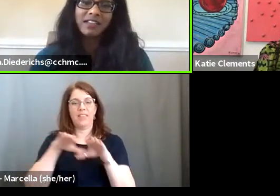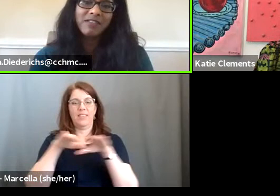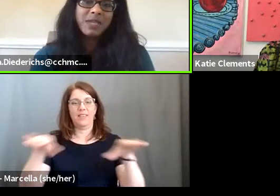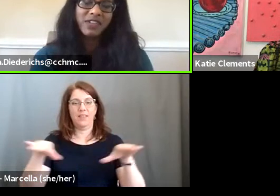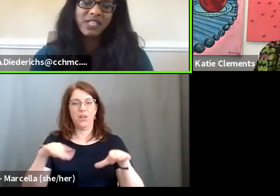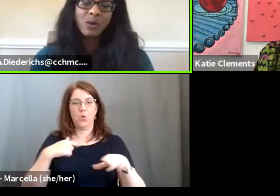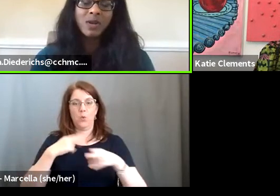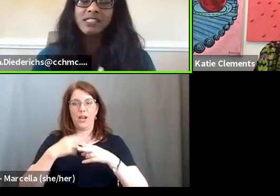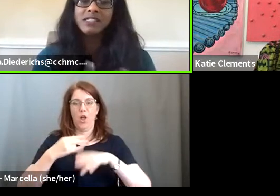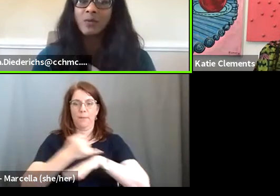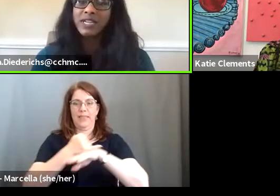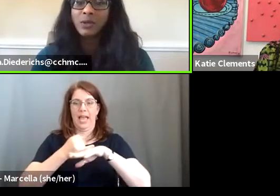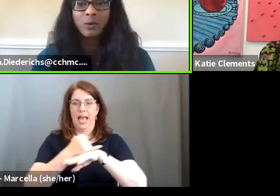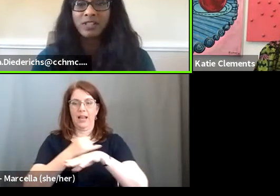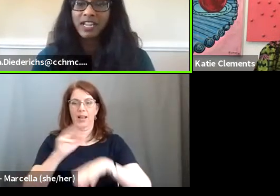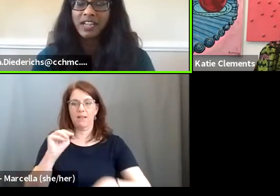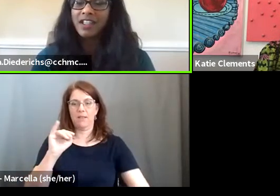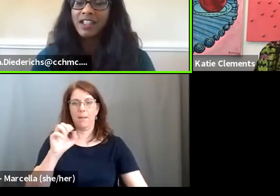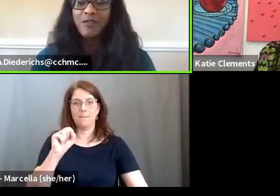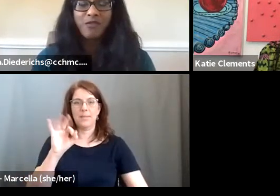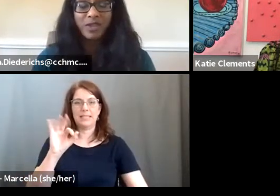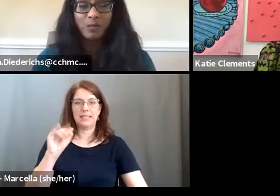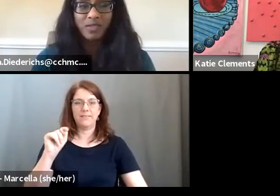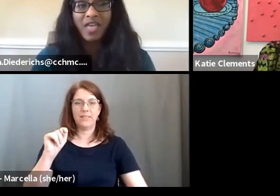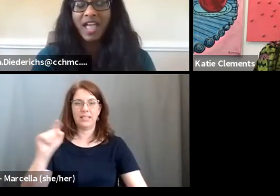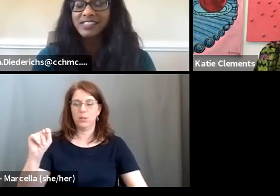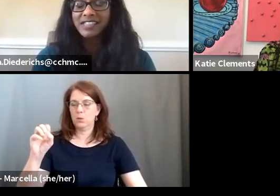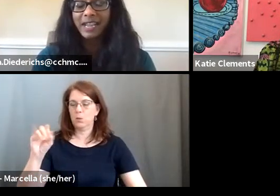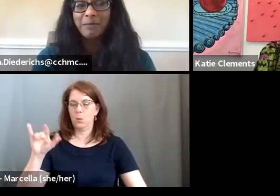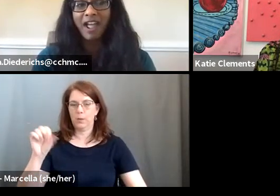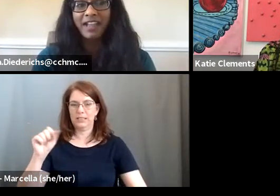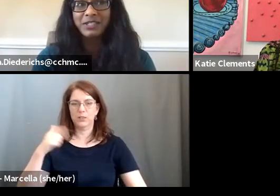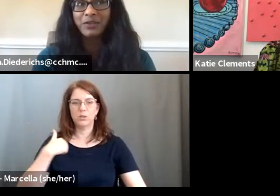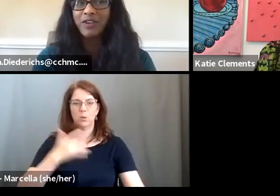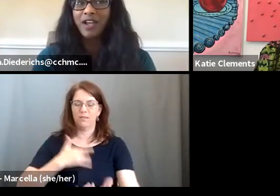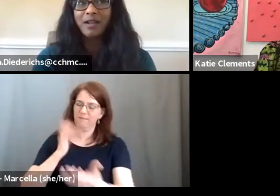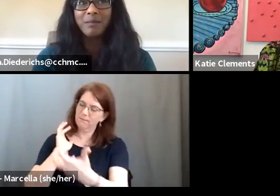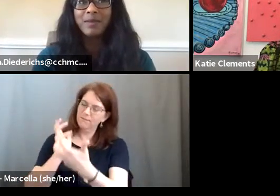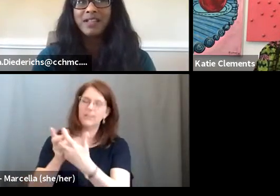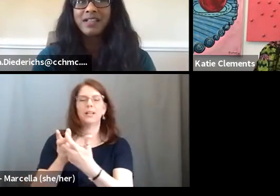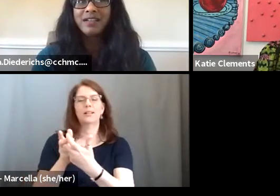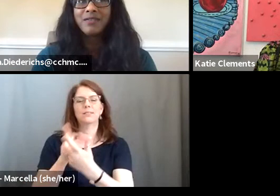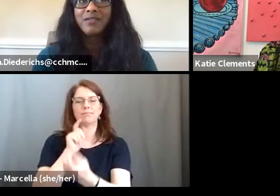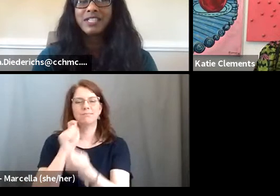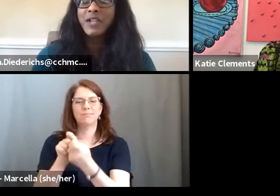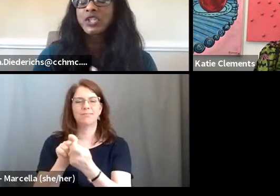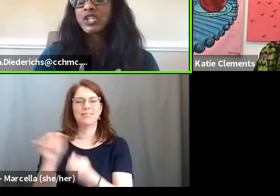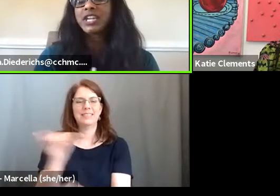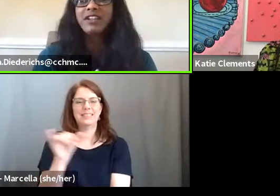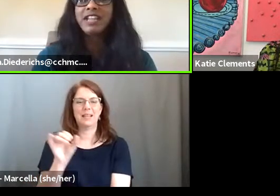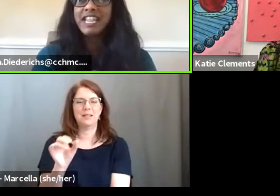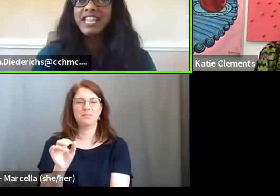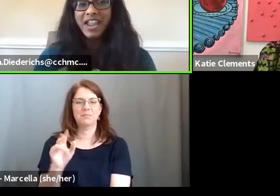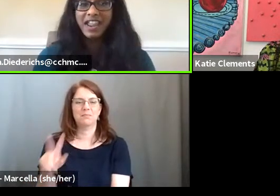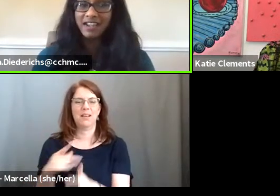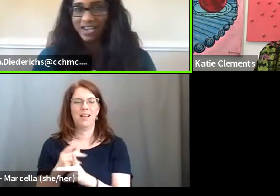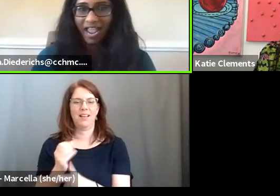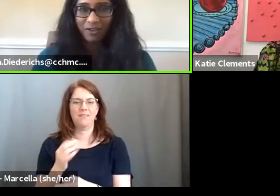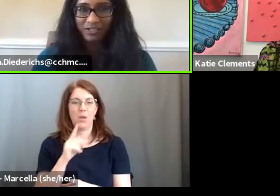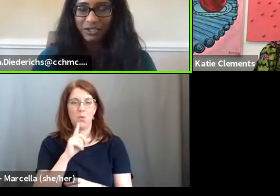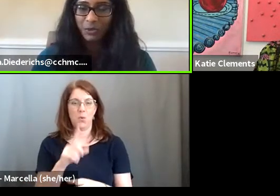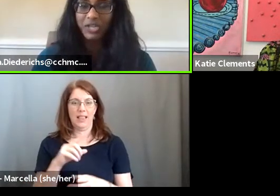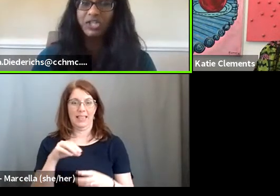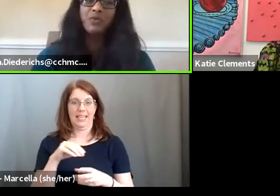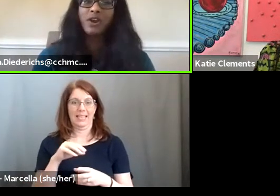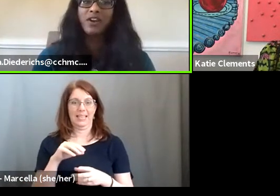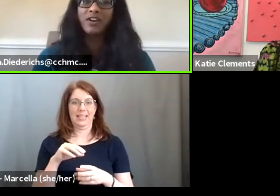ourselves the island of misfit toys. So we totally fit with that same kind of, um, especially in a, an